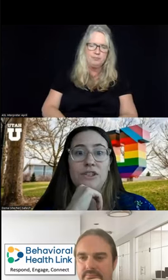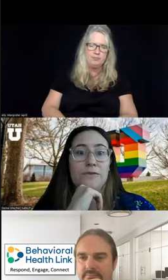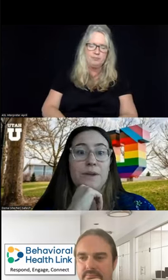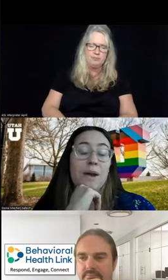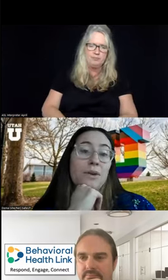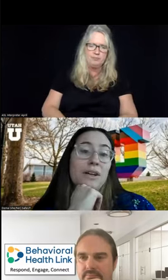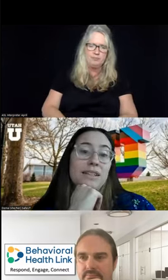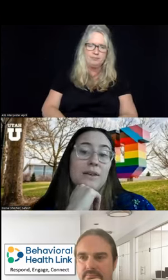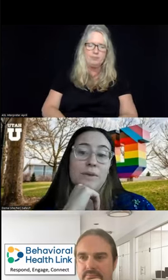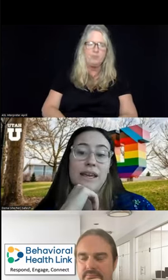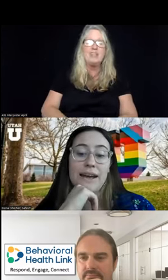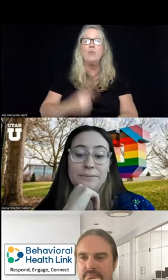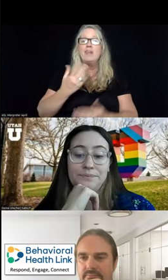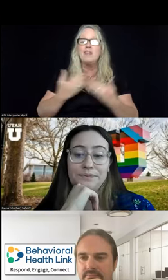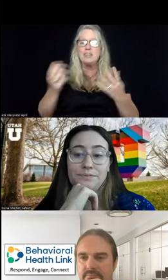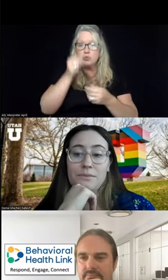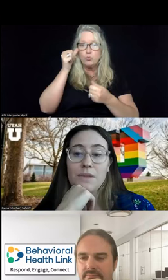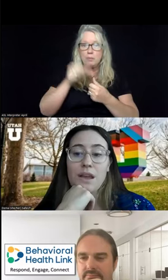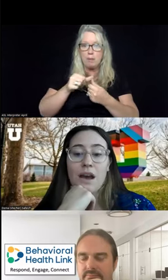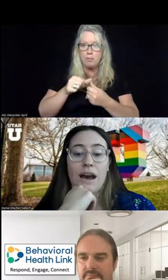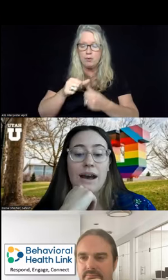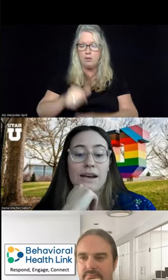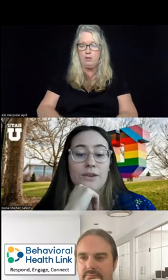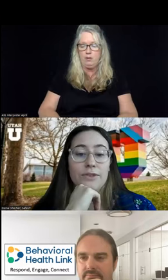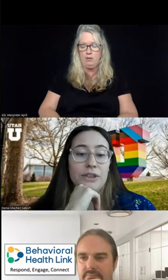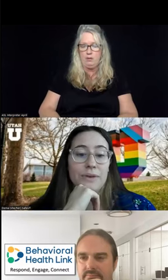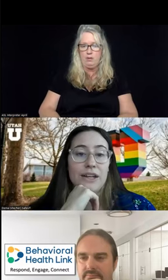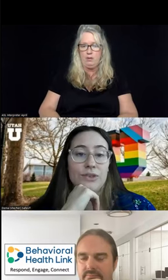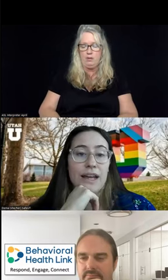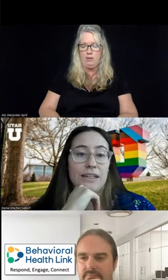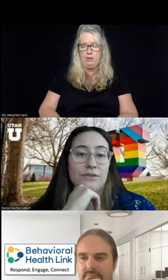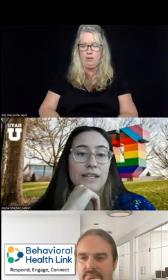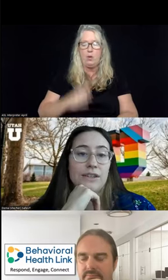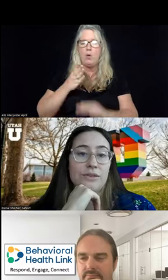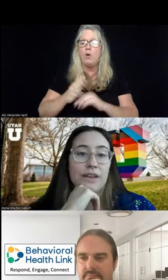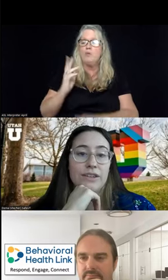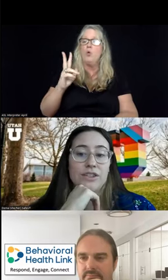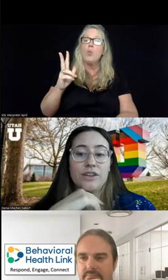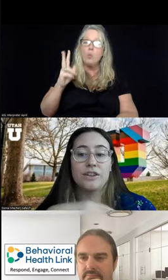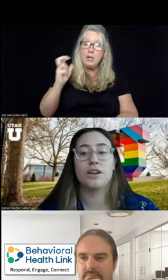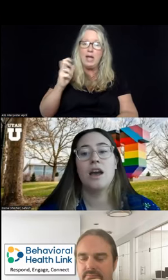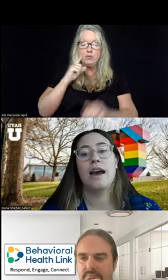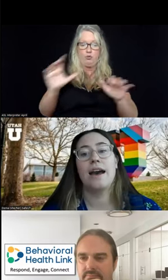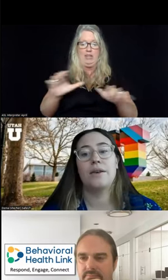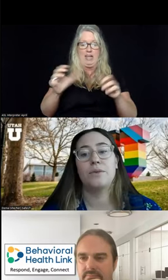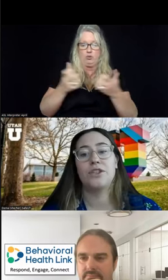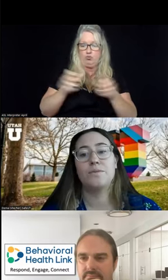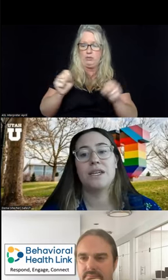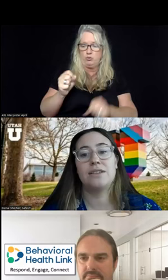one of the numbers to remember is that we had over 300 active rescues last year,